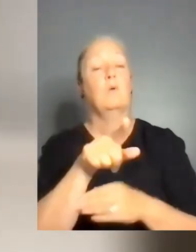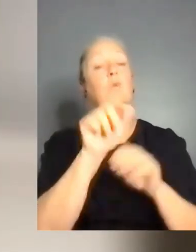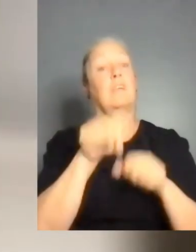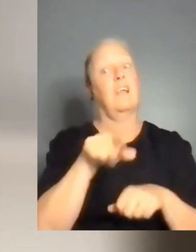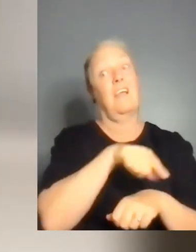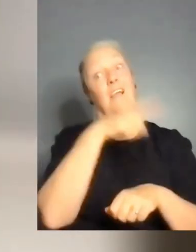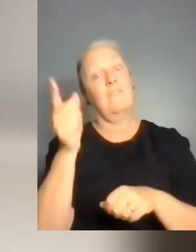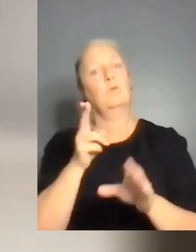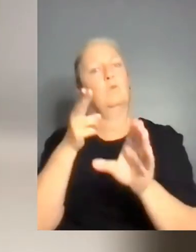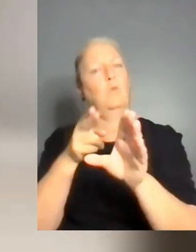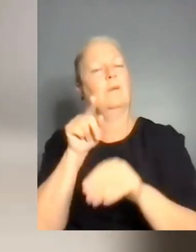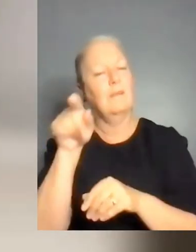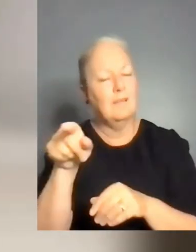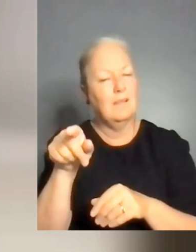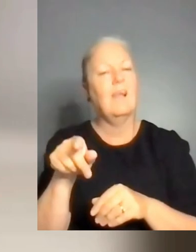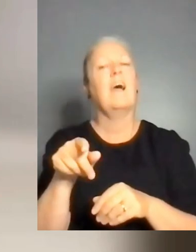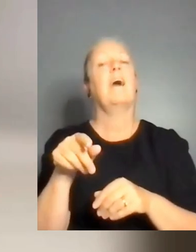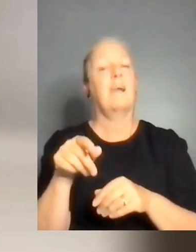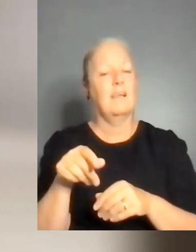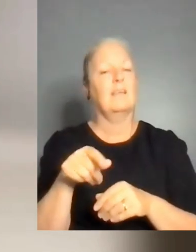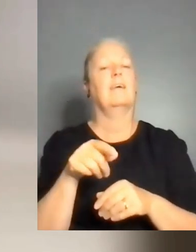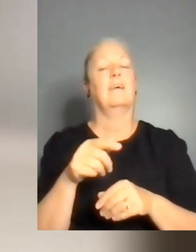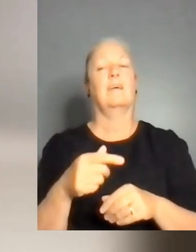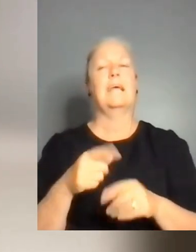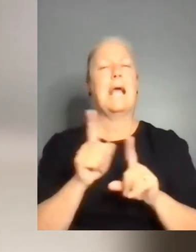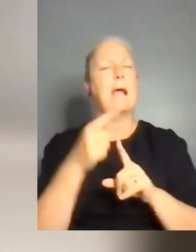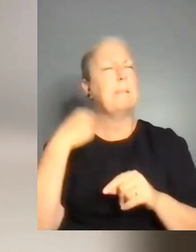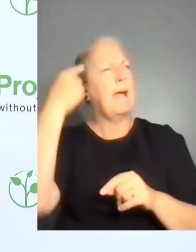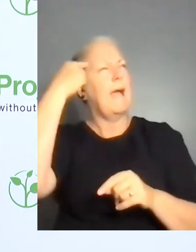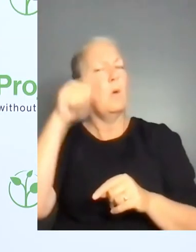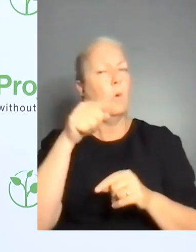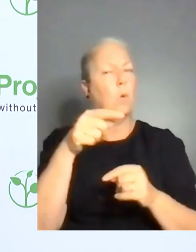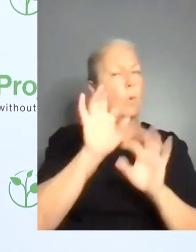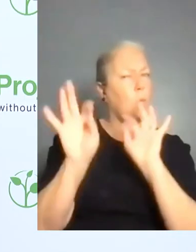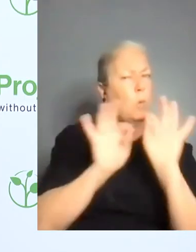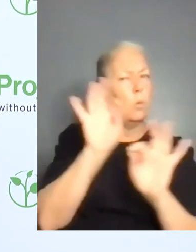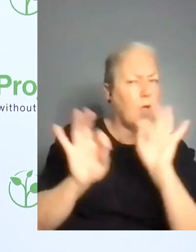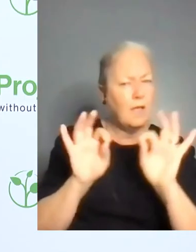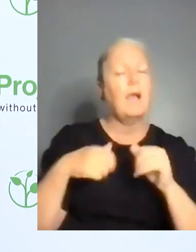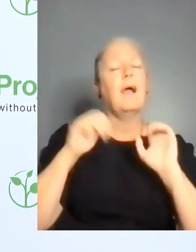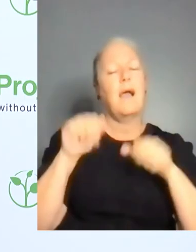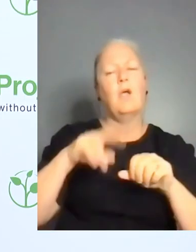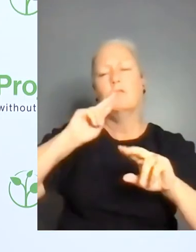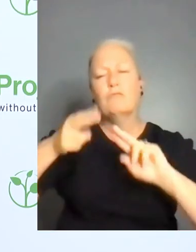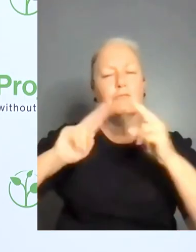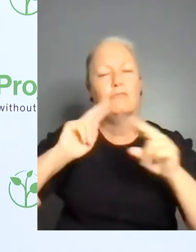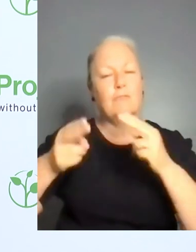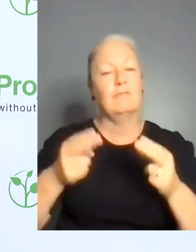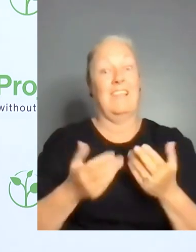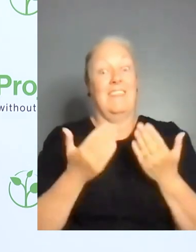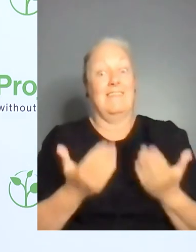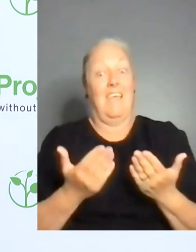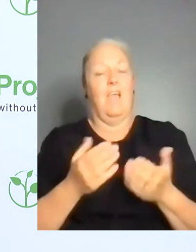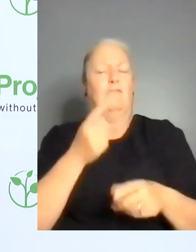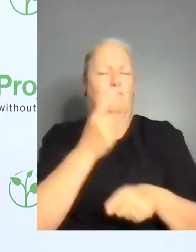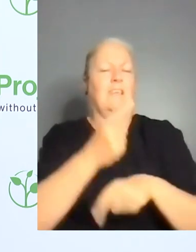will try to find the right answers for you. It's now the best time to talk. Okay, thank you. So that was